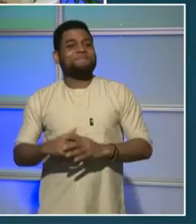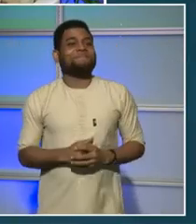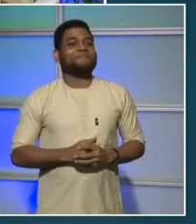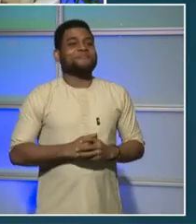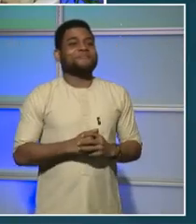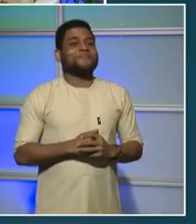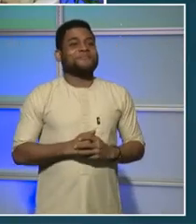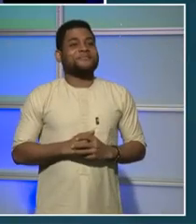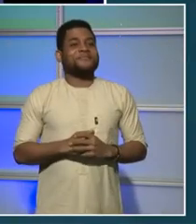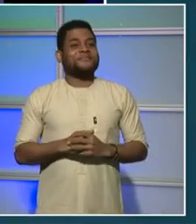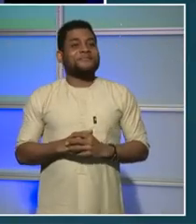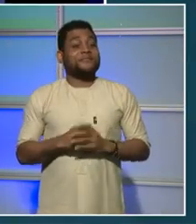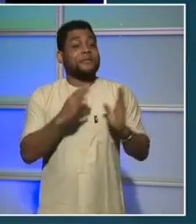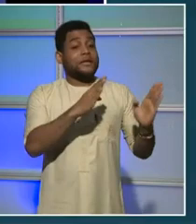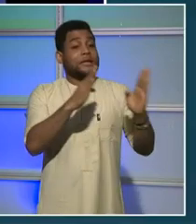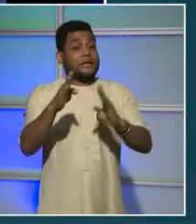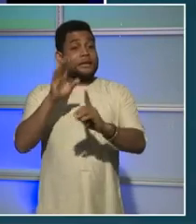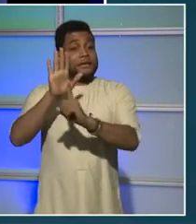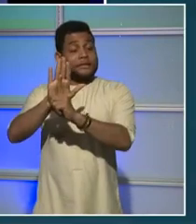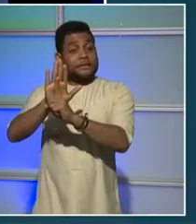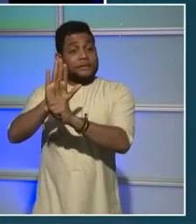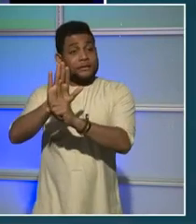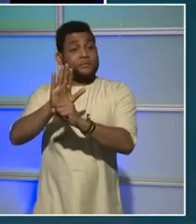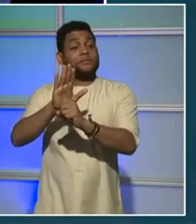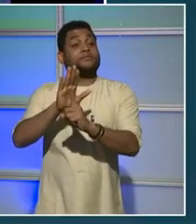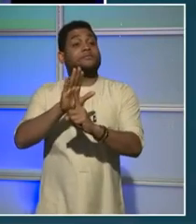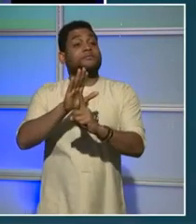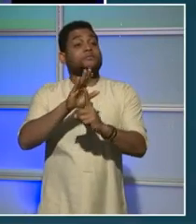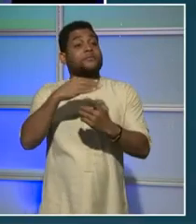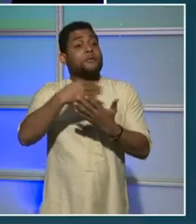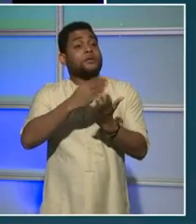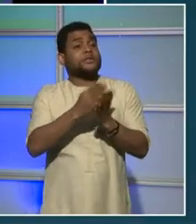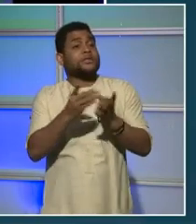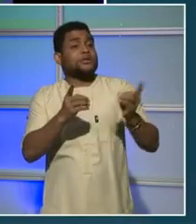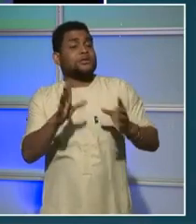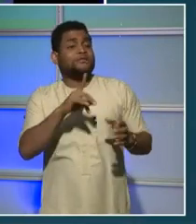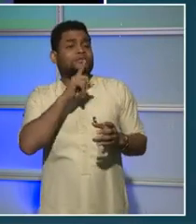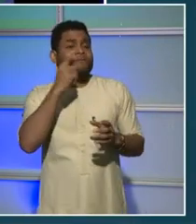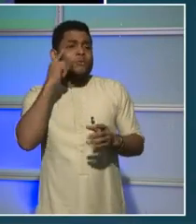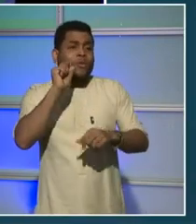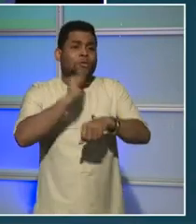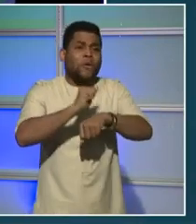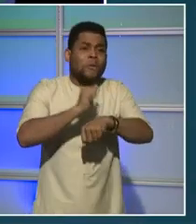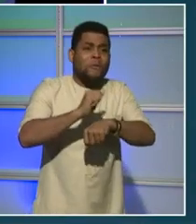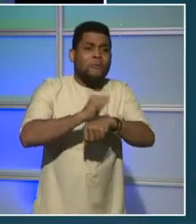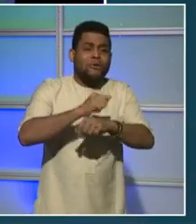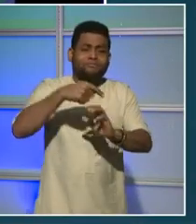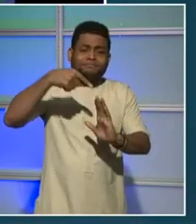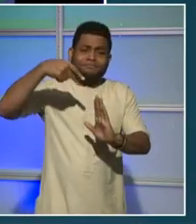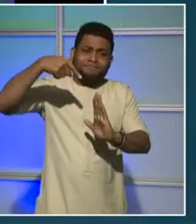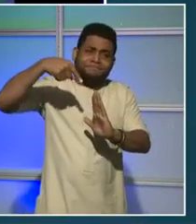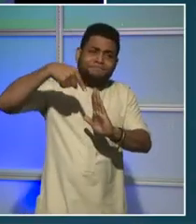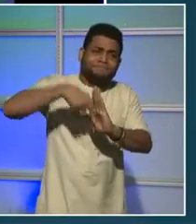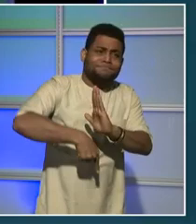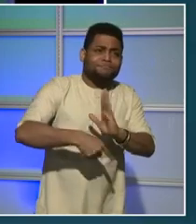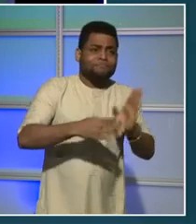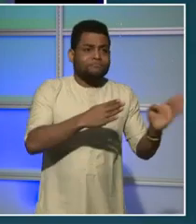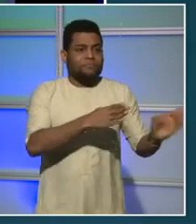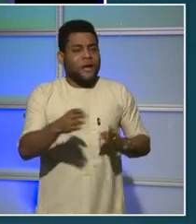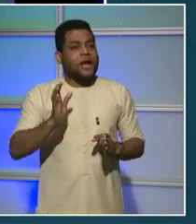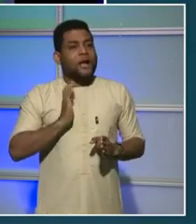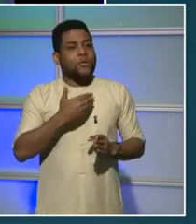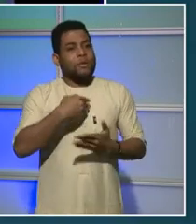for the year-long work and the very detailed work that they do to prepare our budget. And this